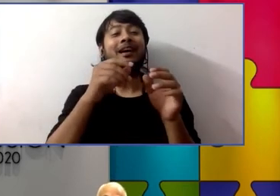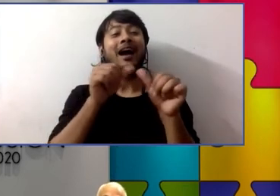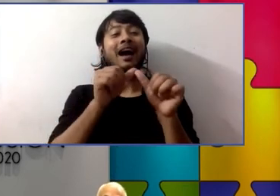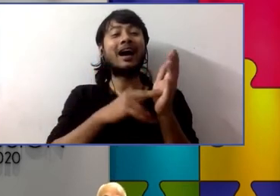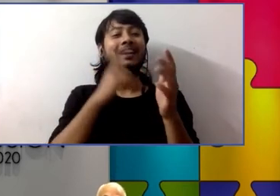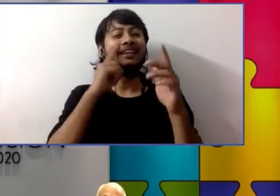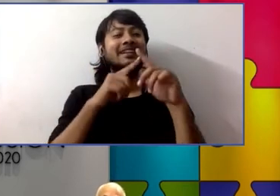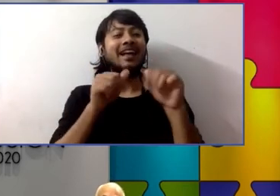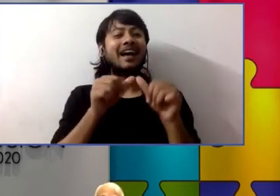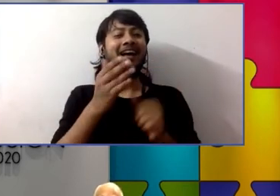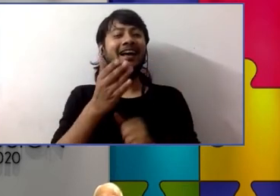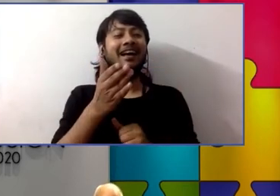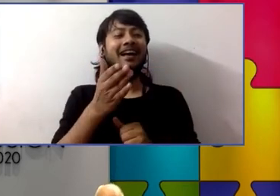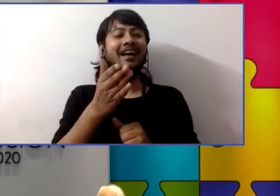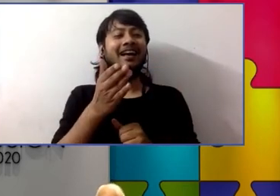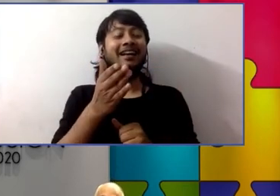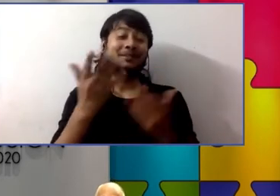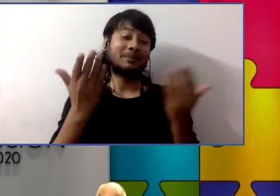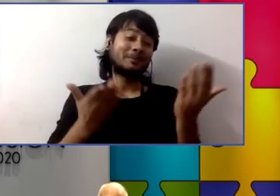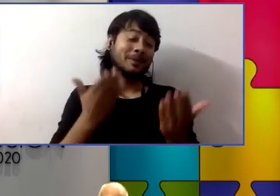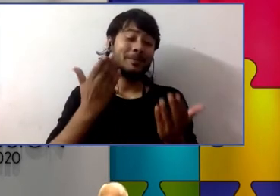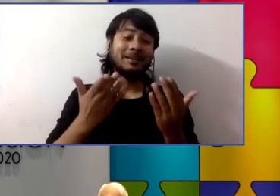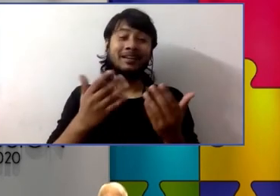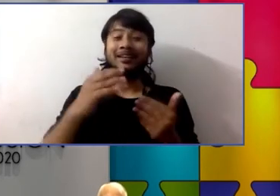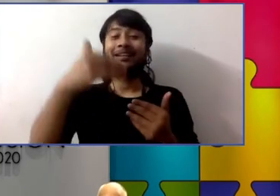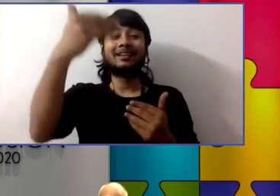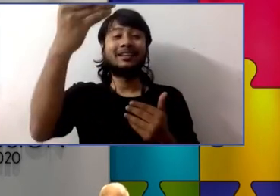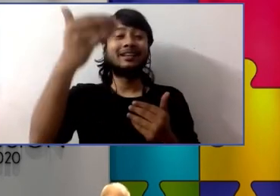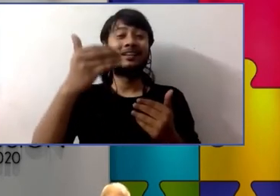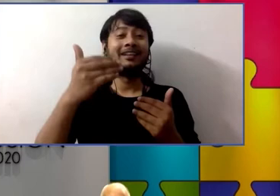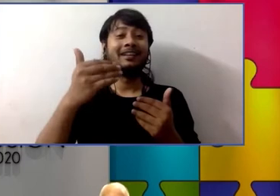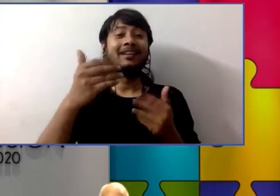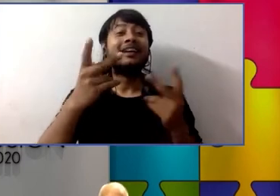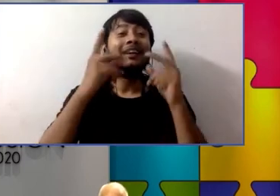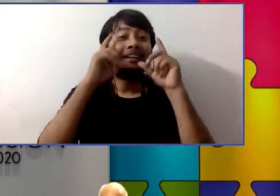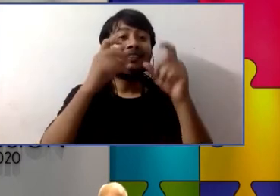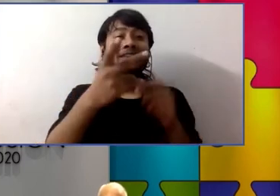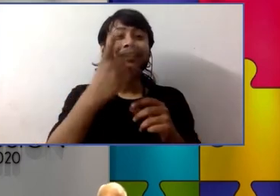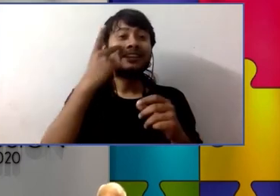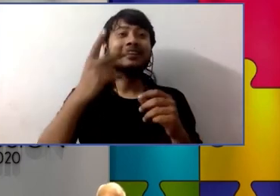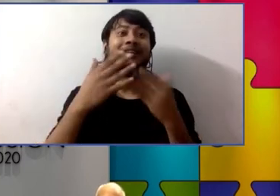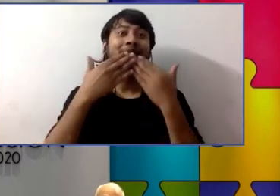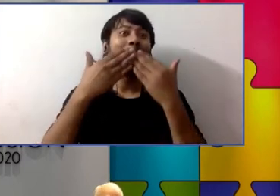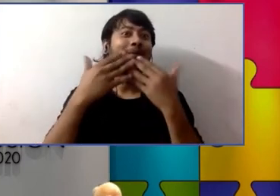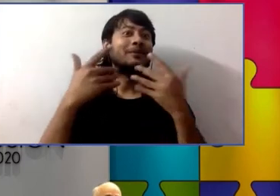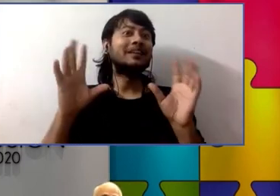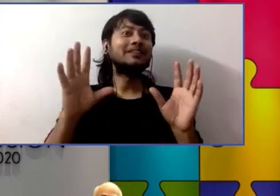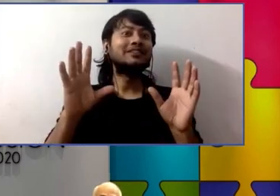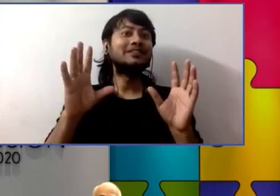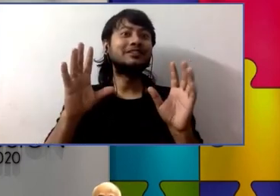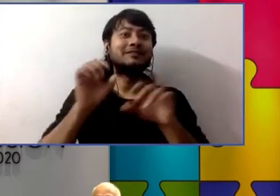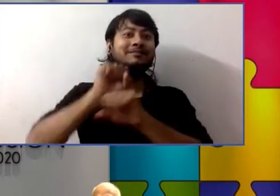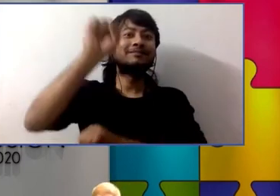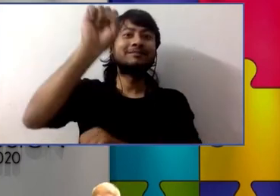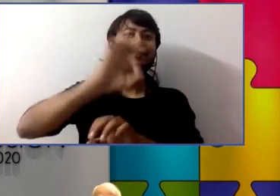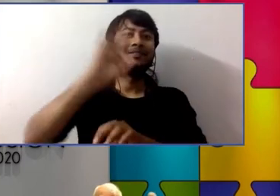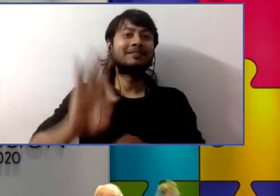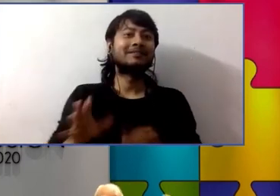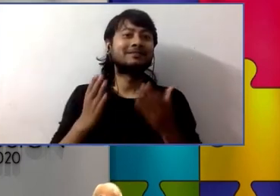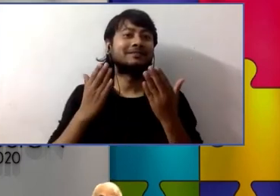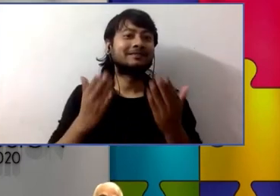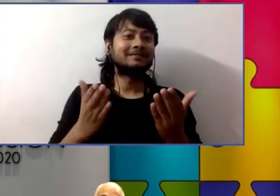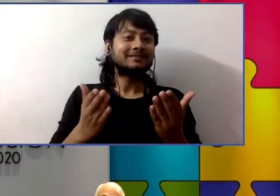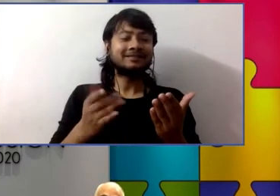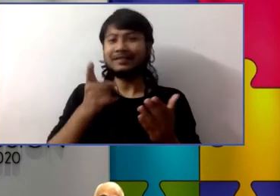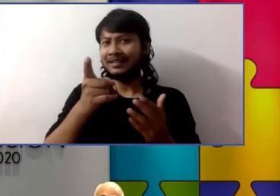you'll see that samuel was graduating from school from high school and getting his diploma with a regular diploma which of course